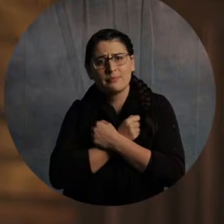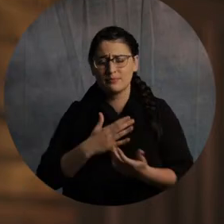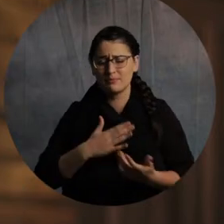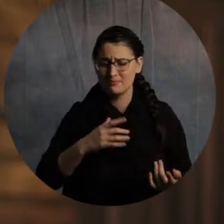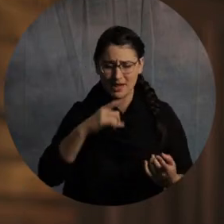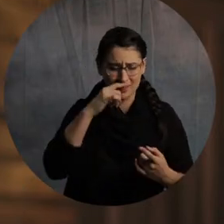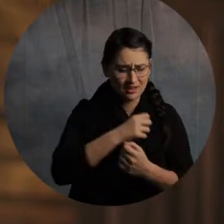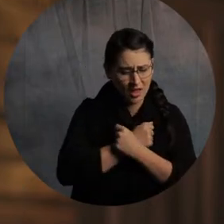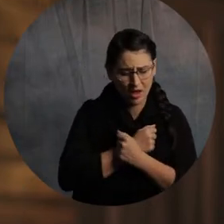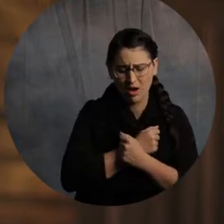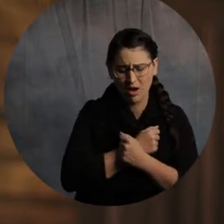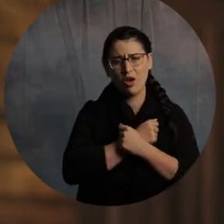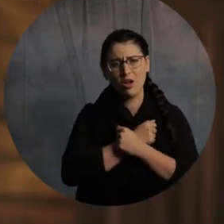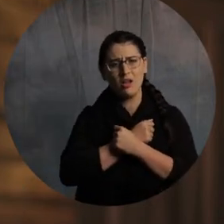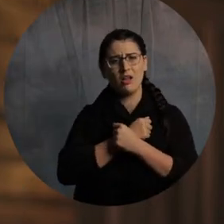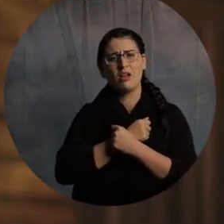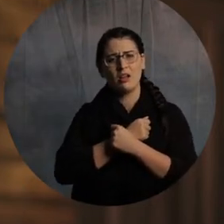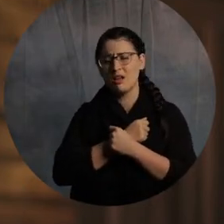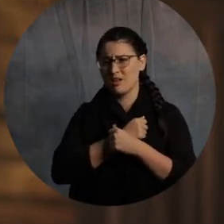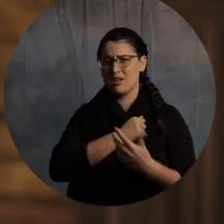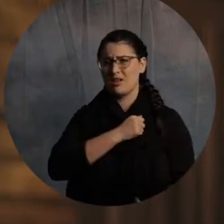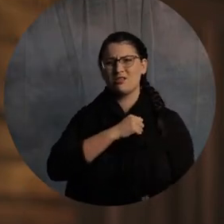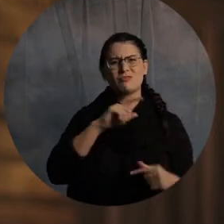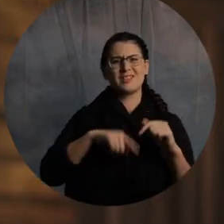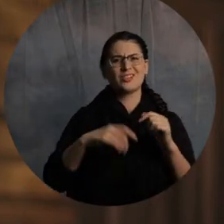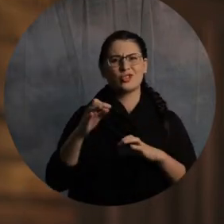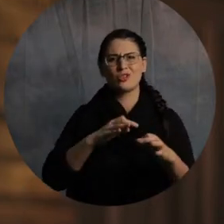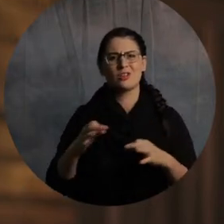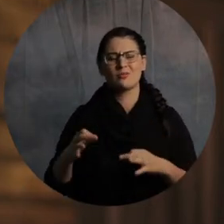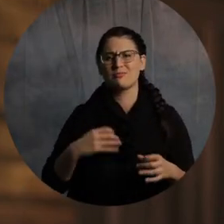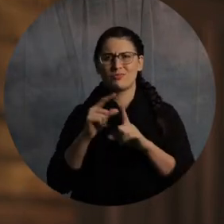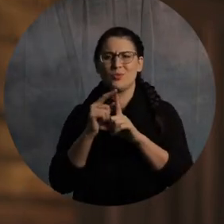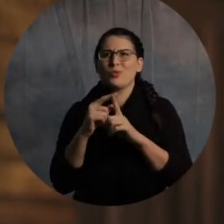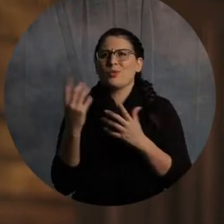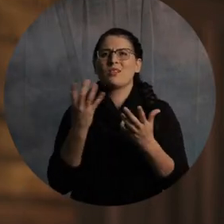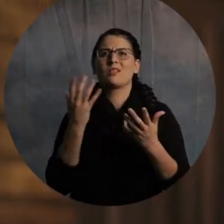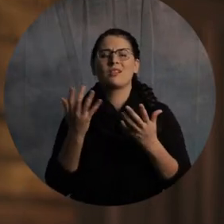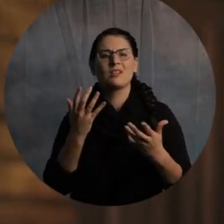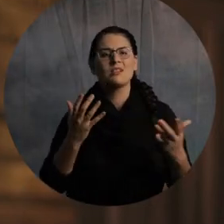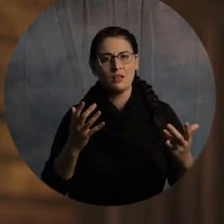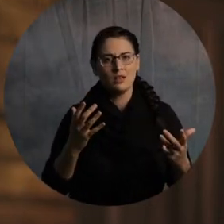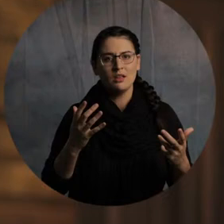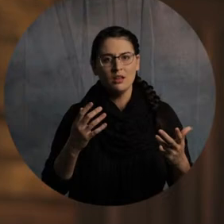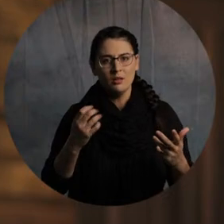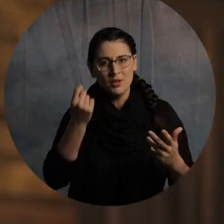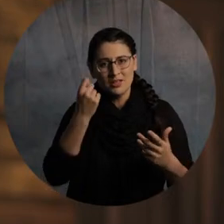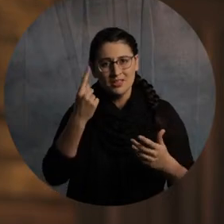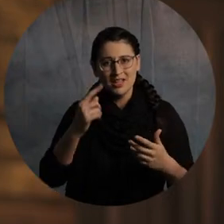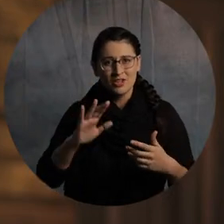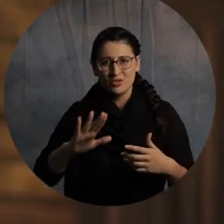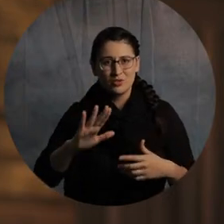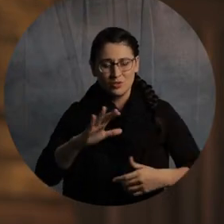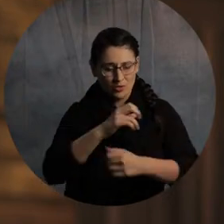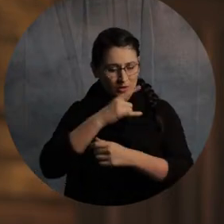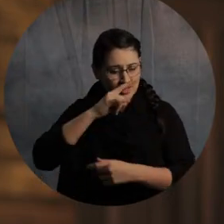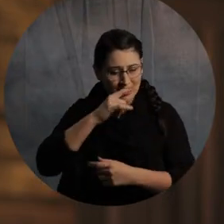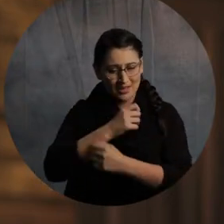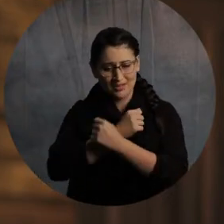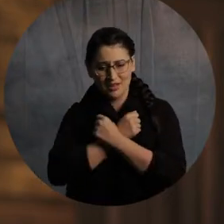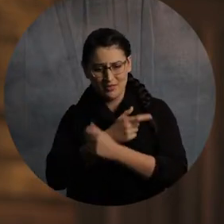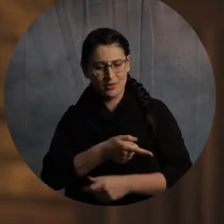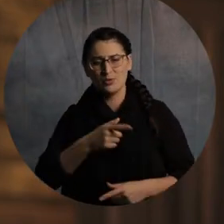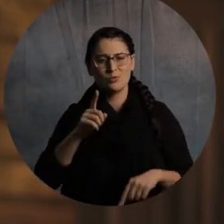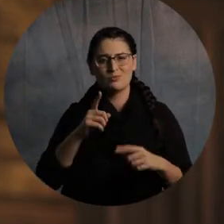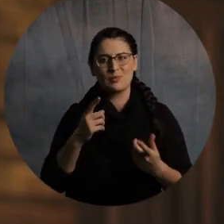is, you know, you just can't really put words to it. But you understand the love of your kids is not a love of choice.